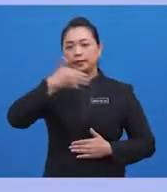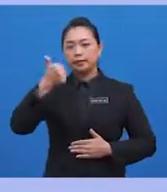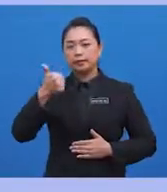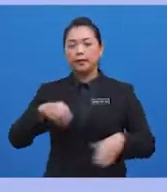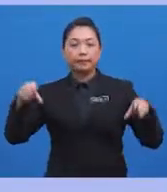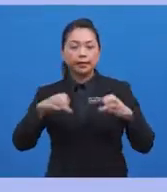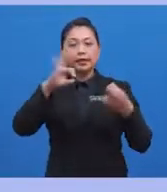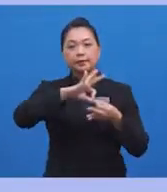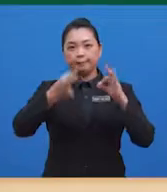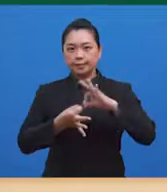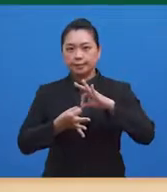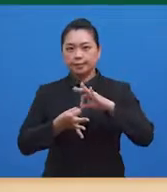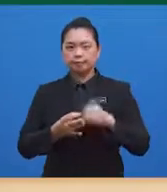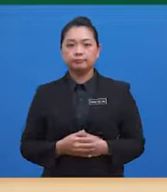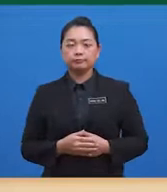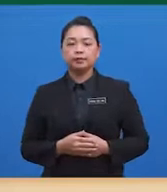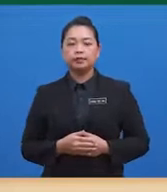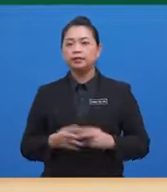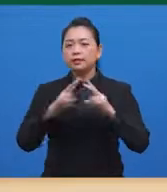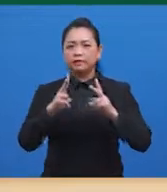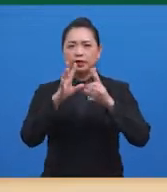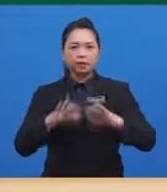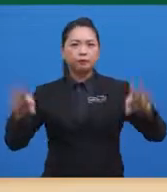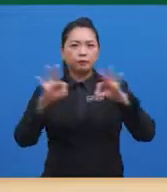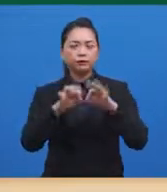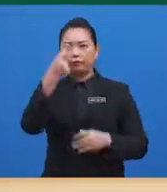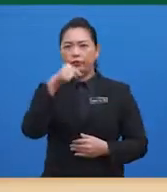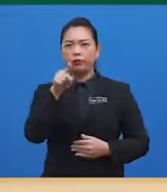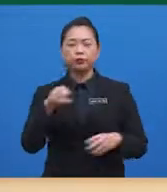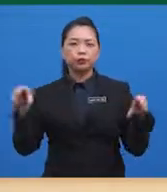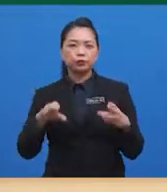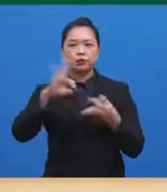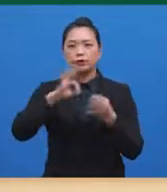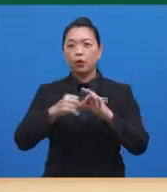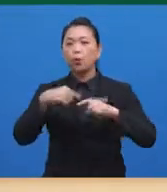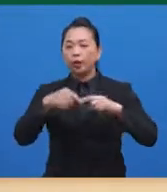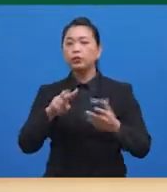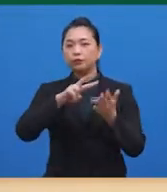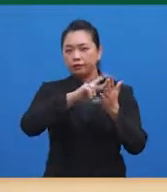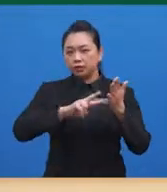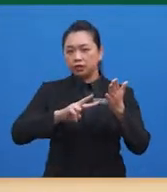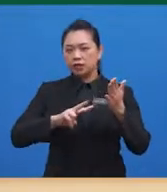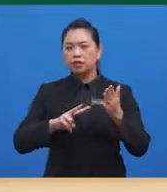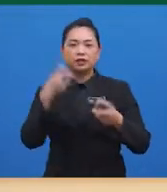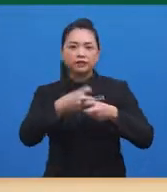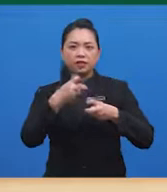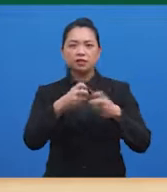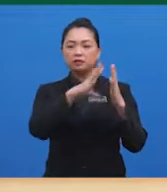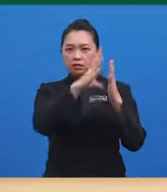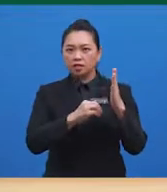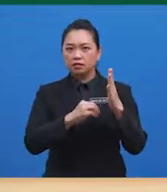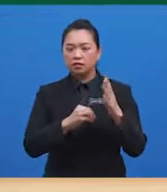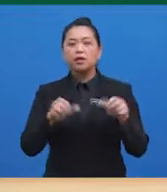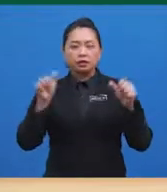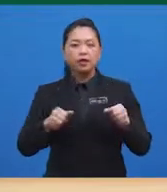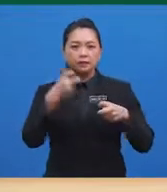inferences. Now it is very important for you to make inferences when you read a difficult text. A text can be difficult